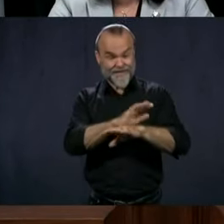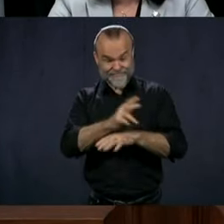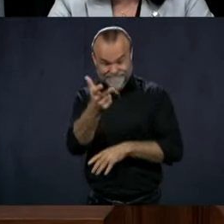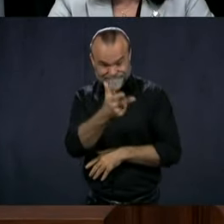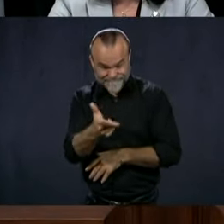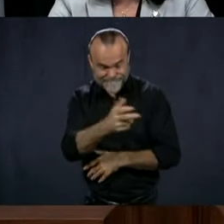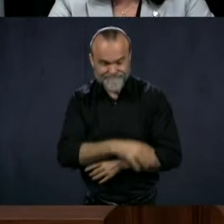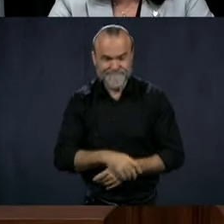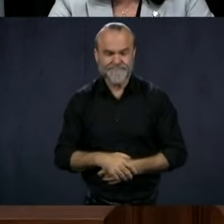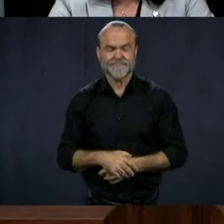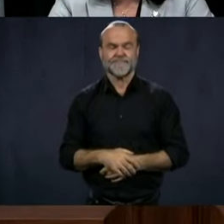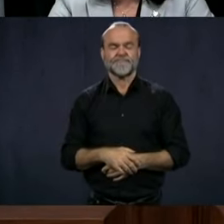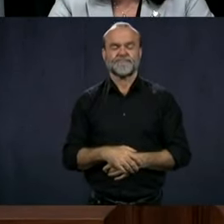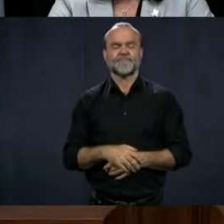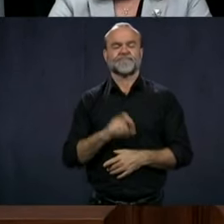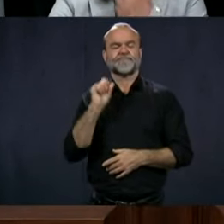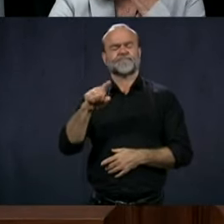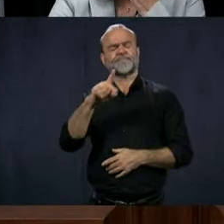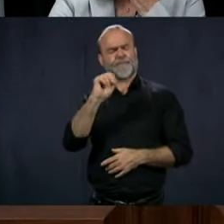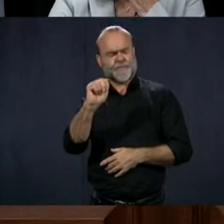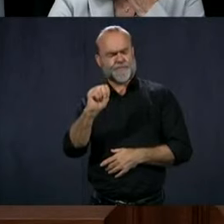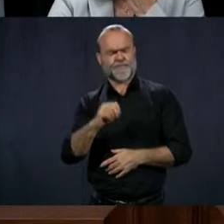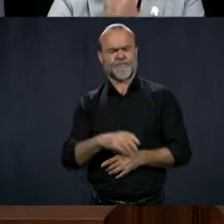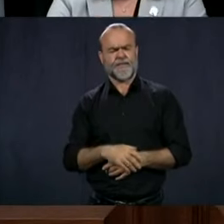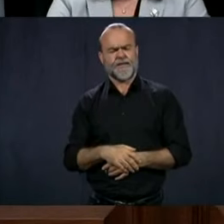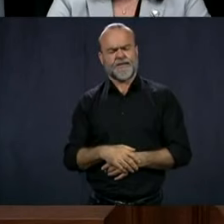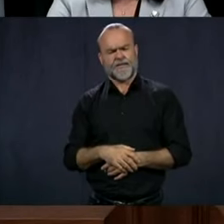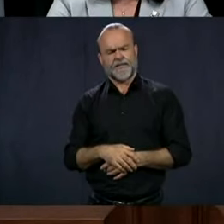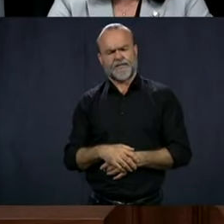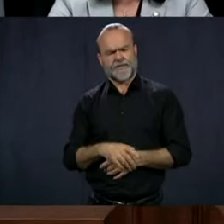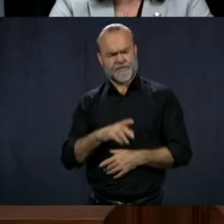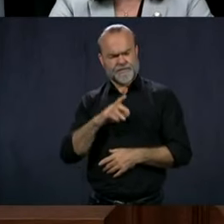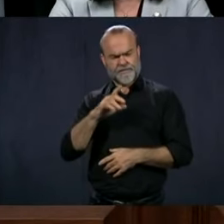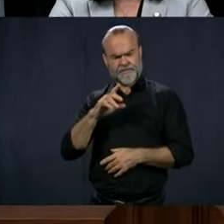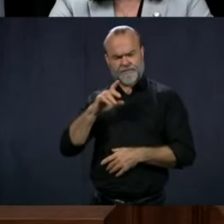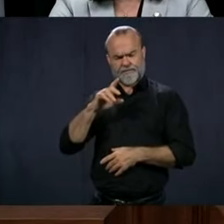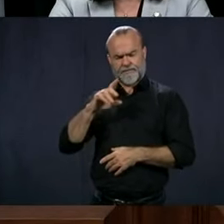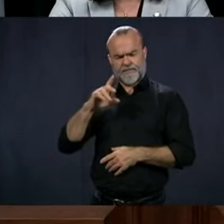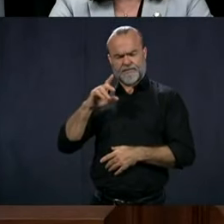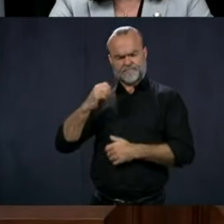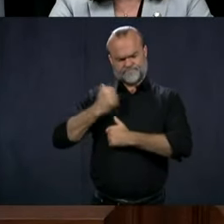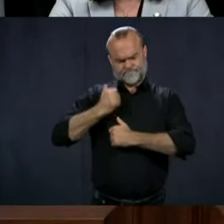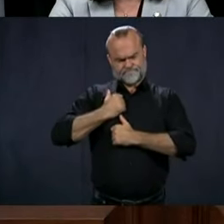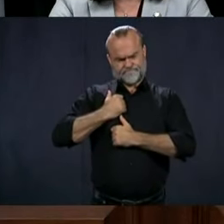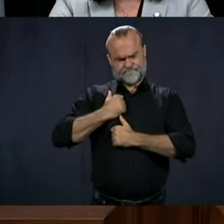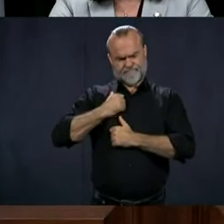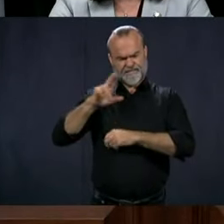afternoon to all of you. Premier Legault, the National Defence Minister